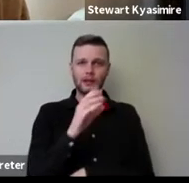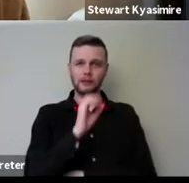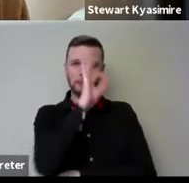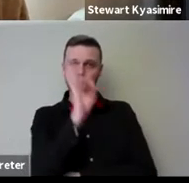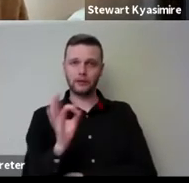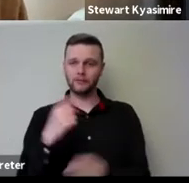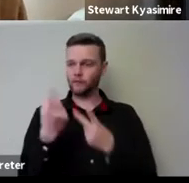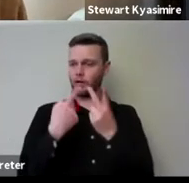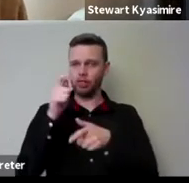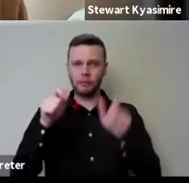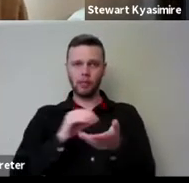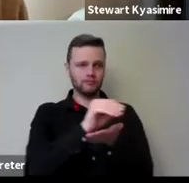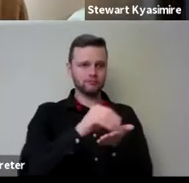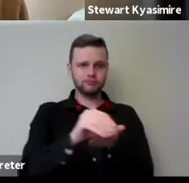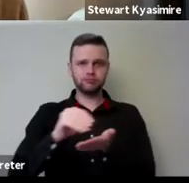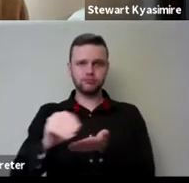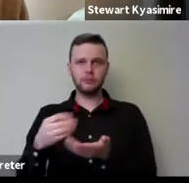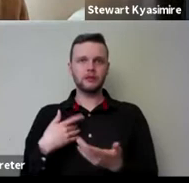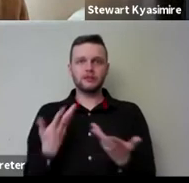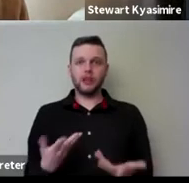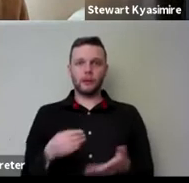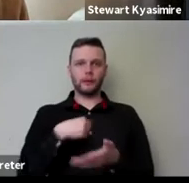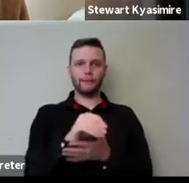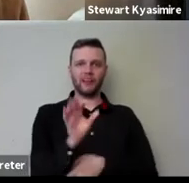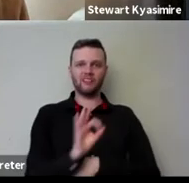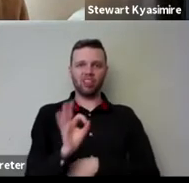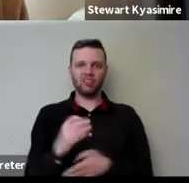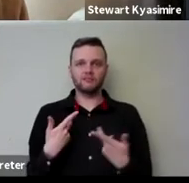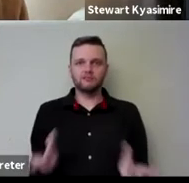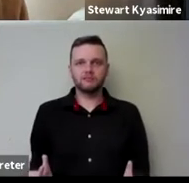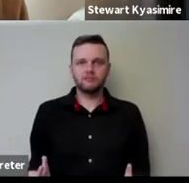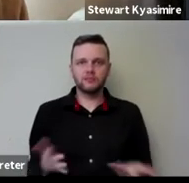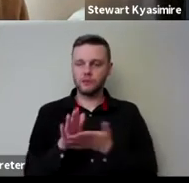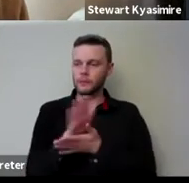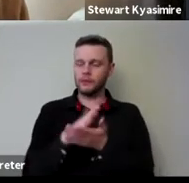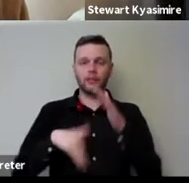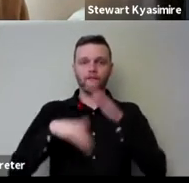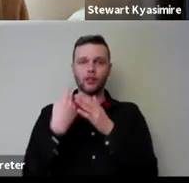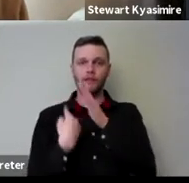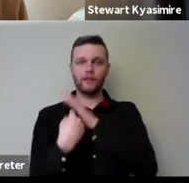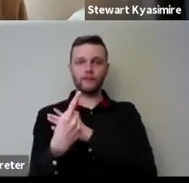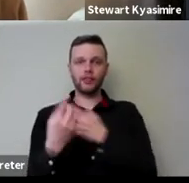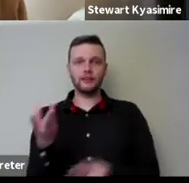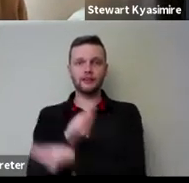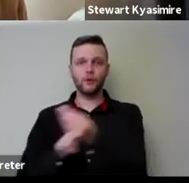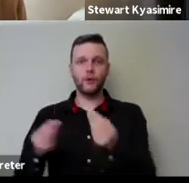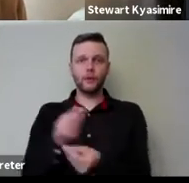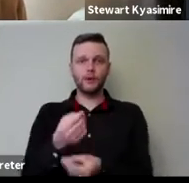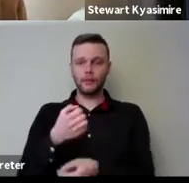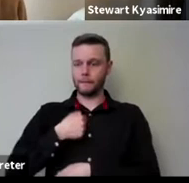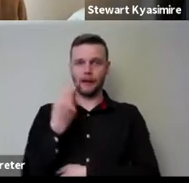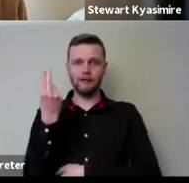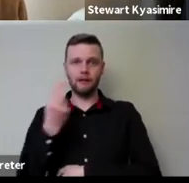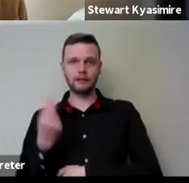people's wages and i can't pay any of those people's wages right now so that whole freelance economy on which my artistic practice